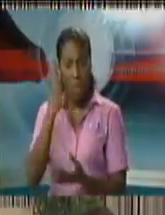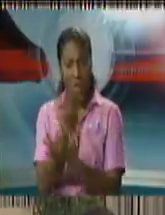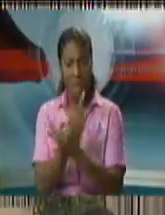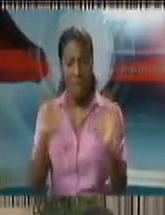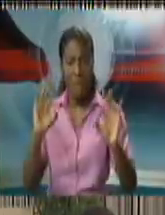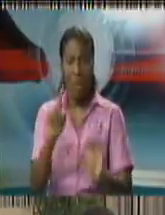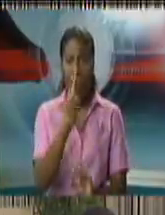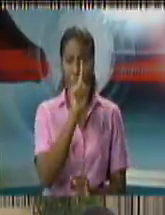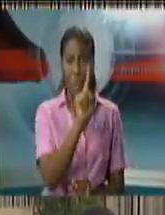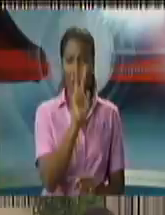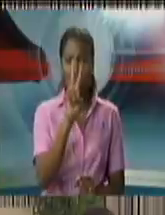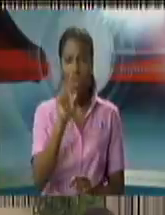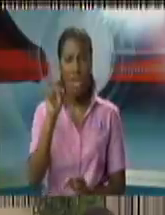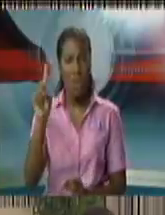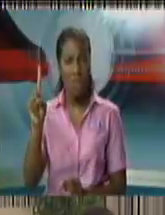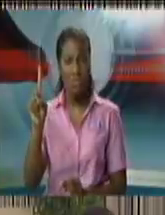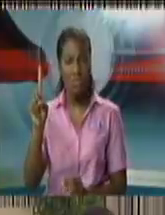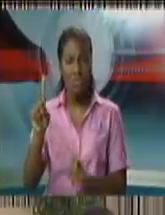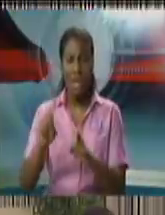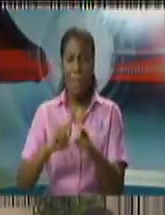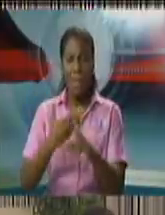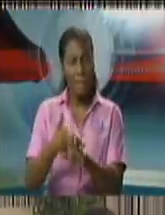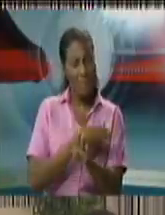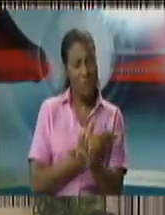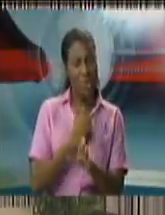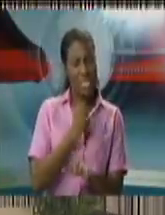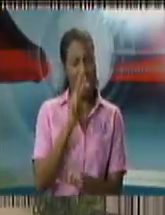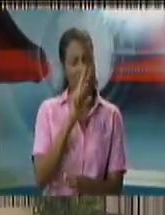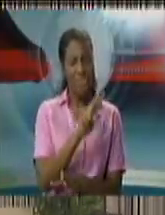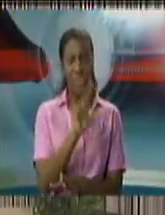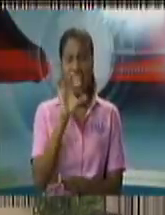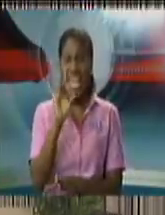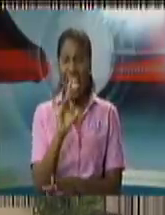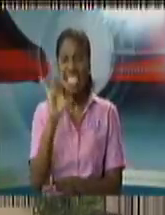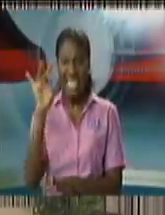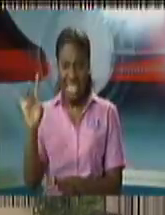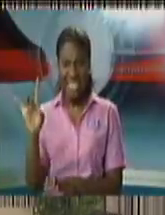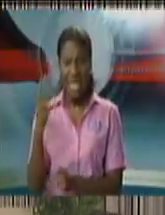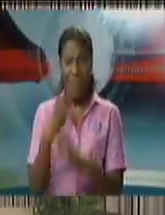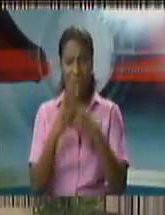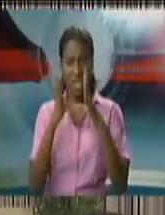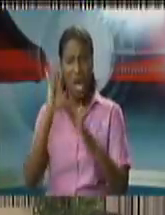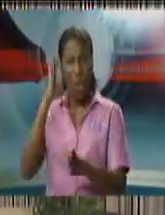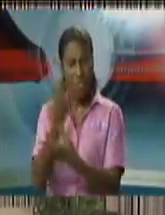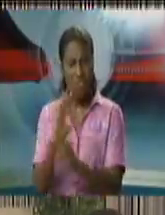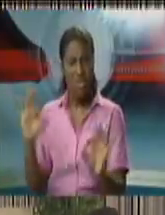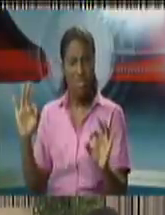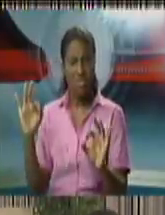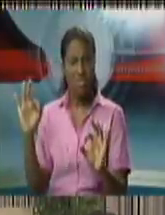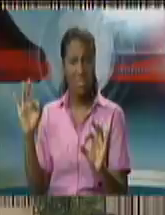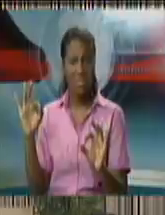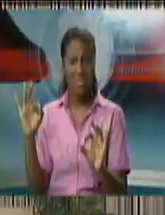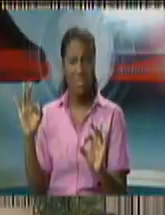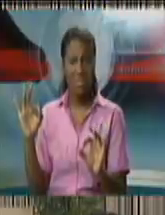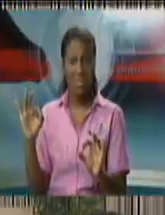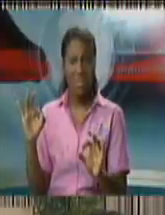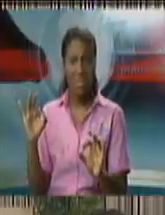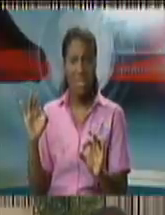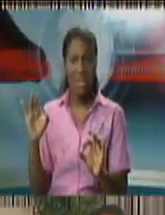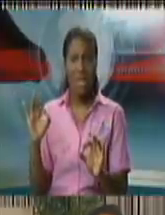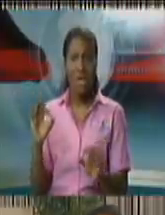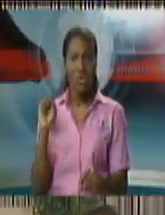i know initially i'd said 388 in total had the increase of 957